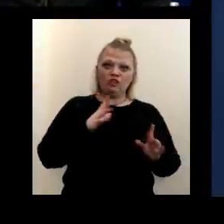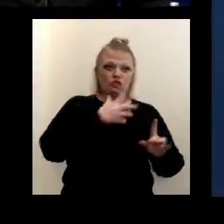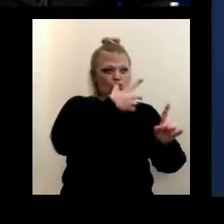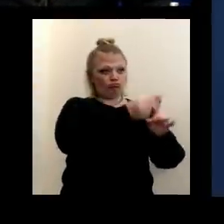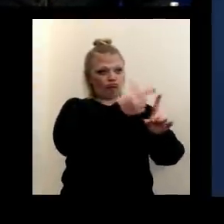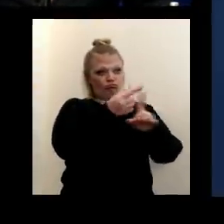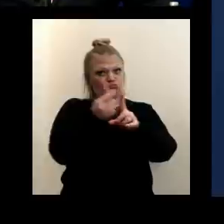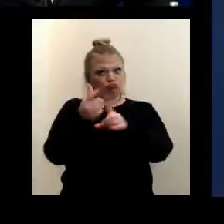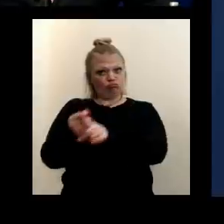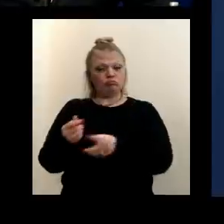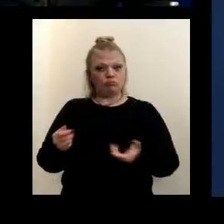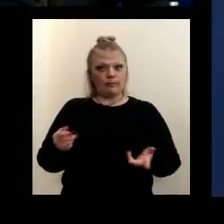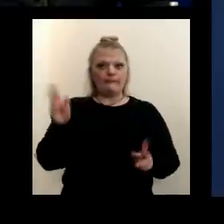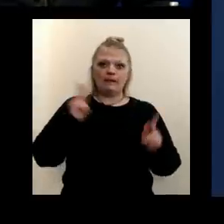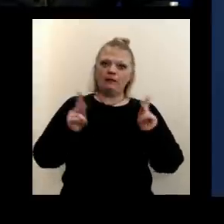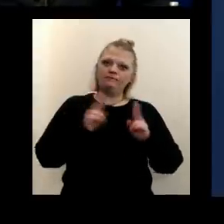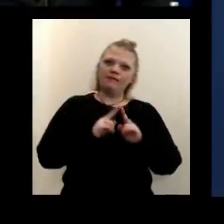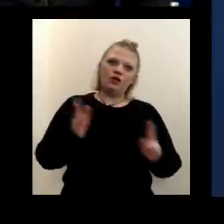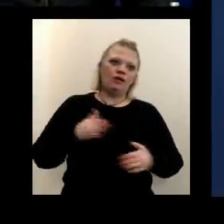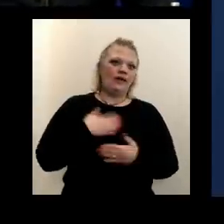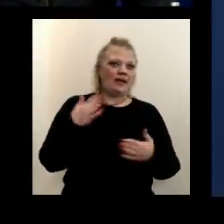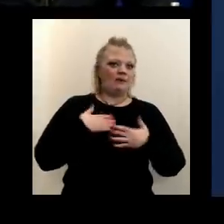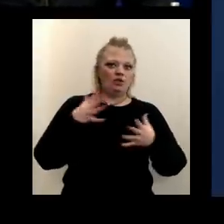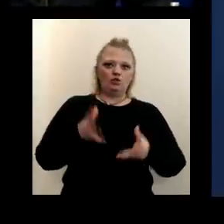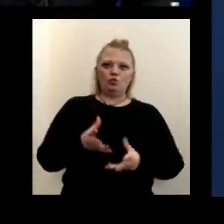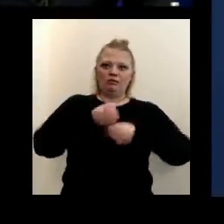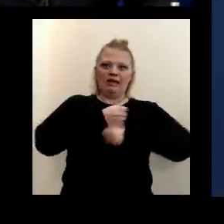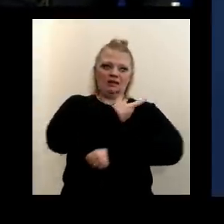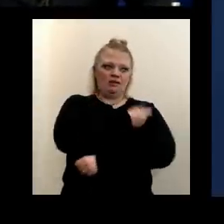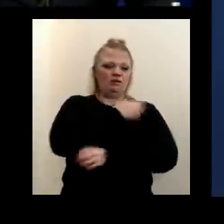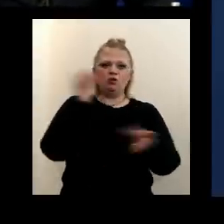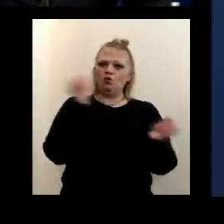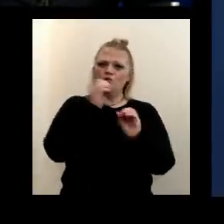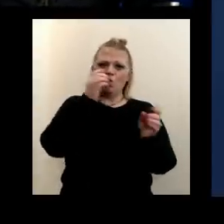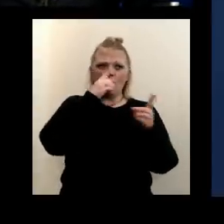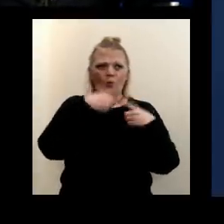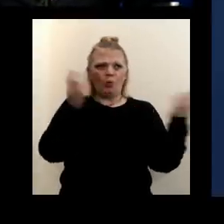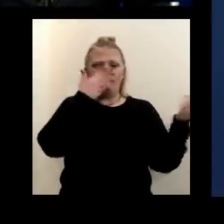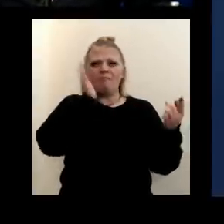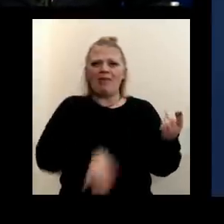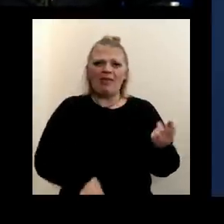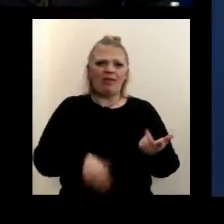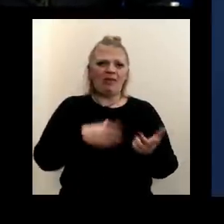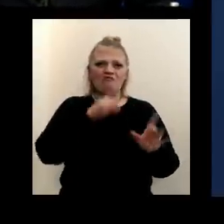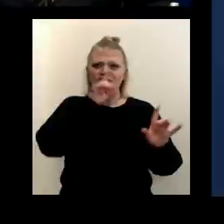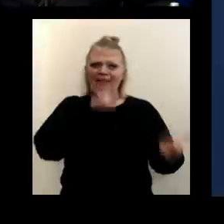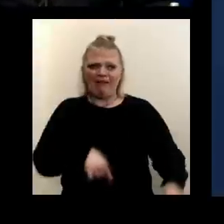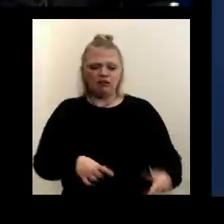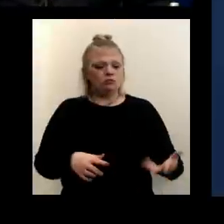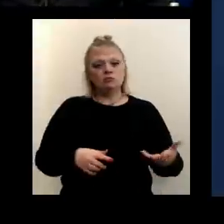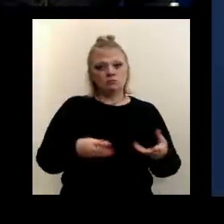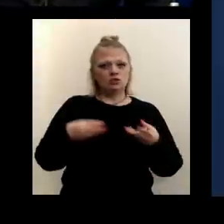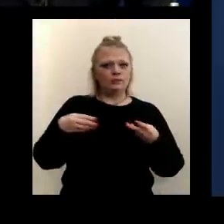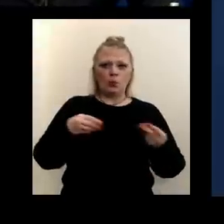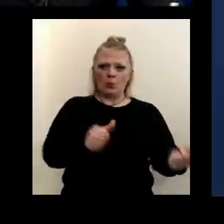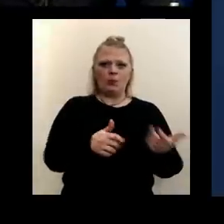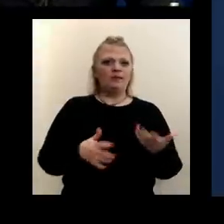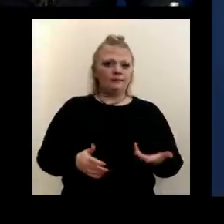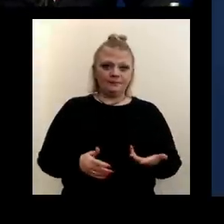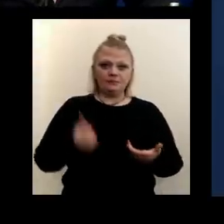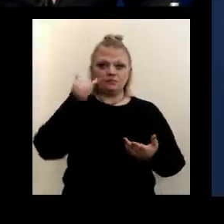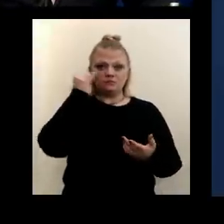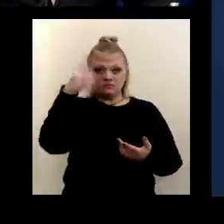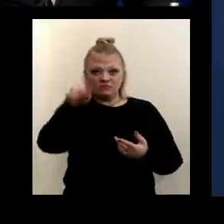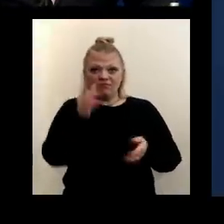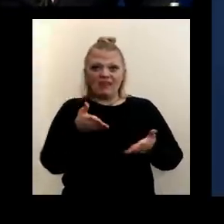vaccines. People were very happy to get the vaccines. No adverse reactions from anybody who was there. It was going very smoothly. If they